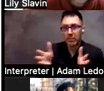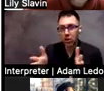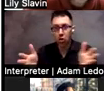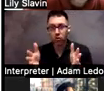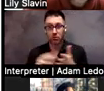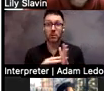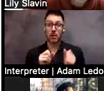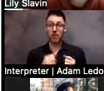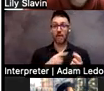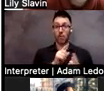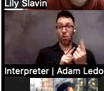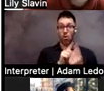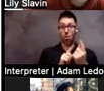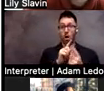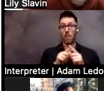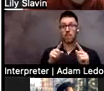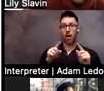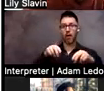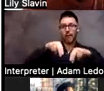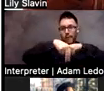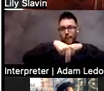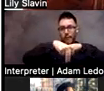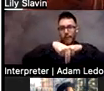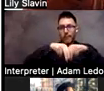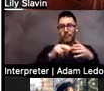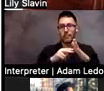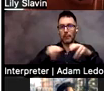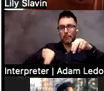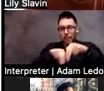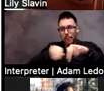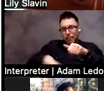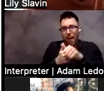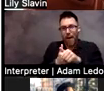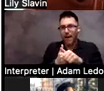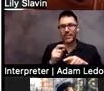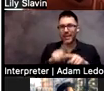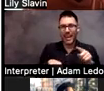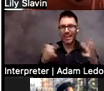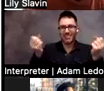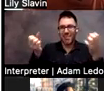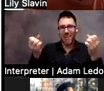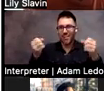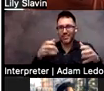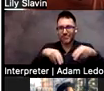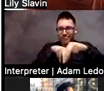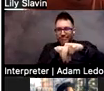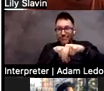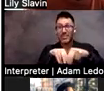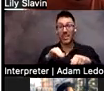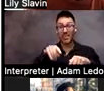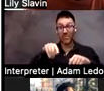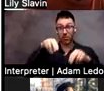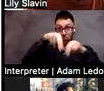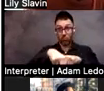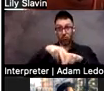-one, but they might always be behind them, not being able to sign. And that's another issue is that you're, if you're in the pool, if the child needs an